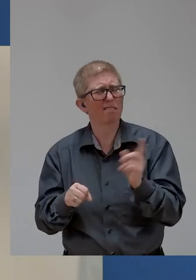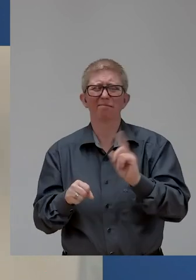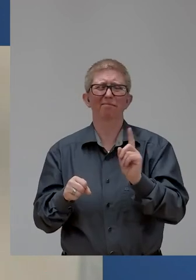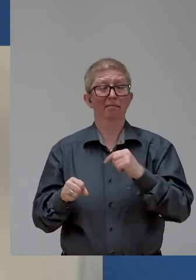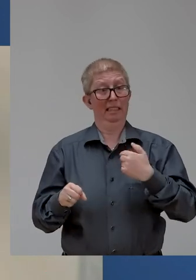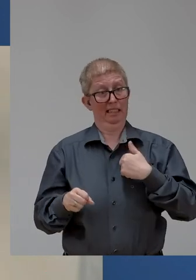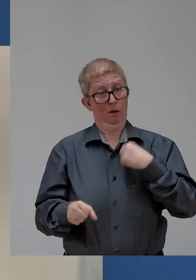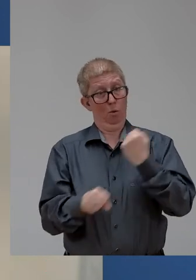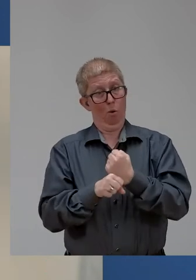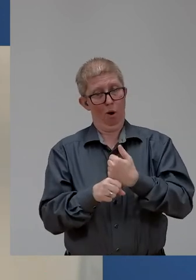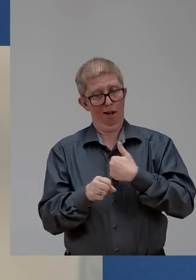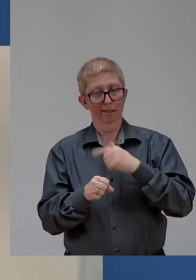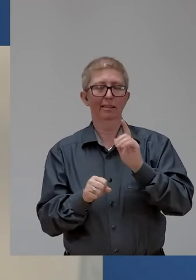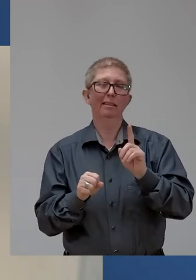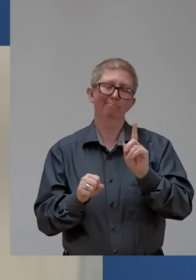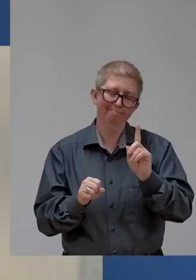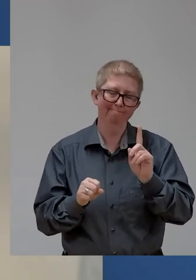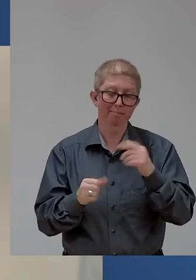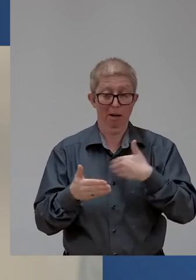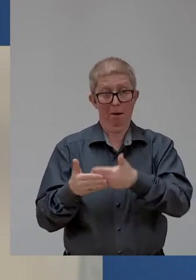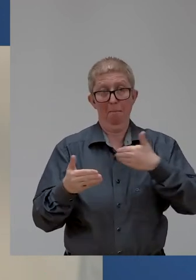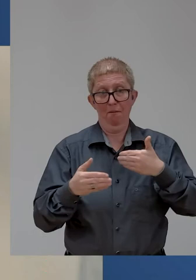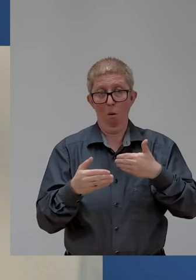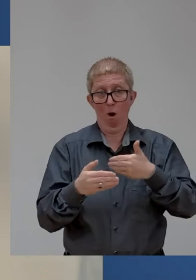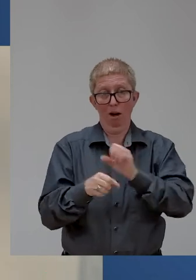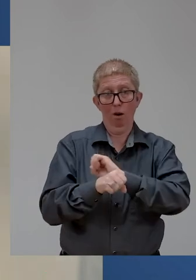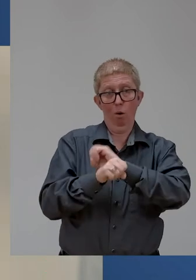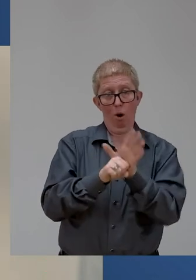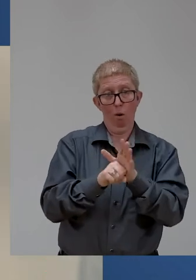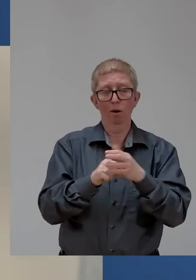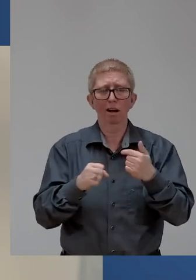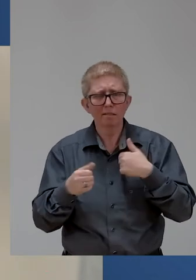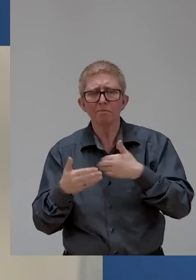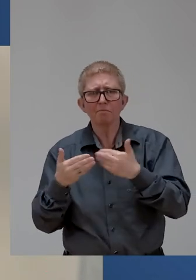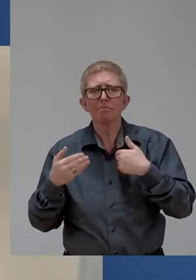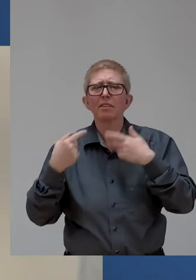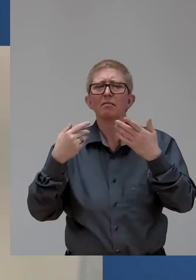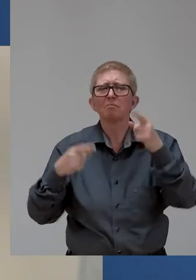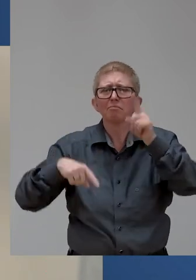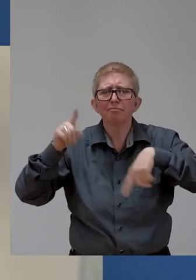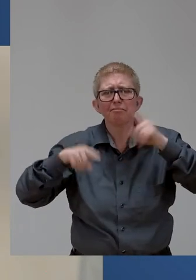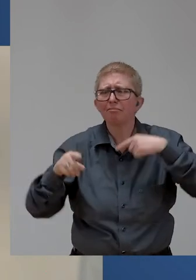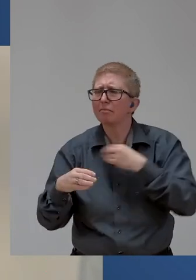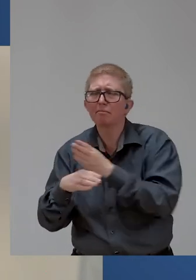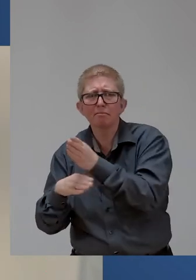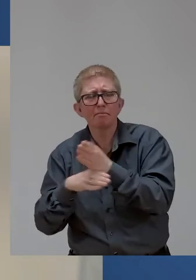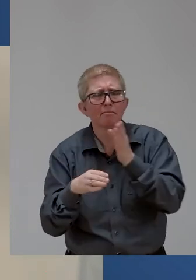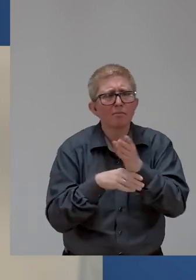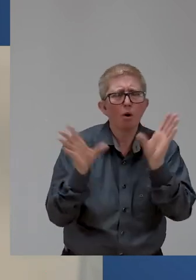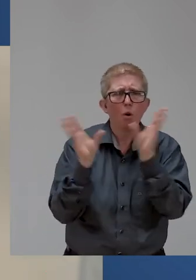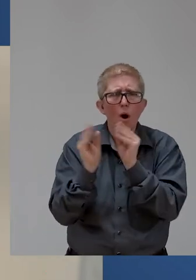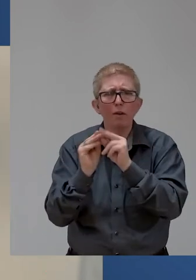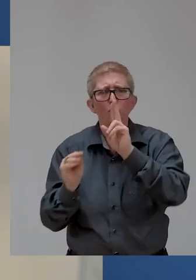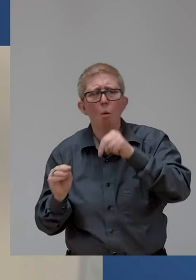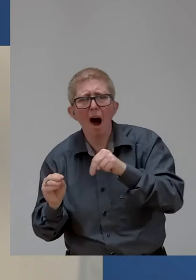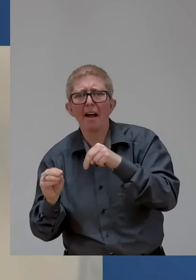and forth between the US mission and complicated labyrinth that is the UN headquarters conference rooms in New York. As a senior human rights